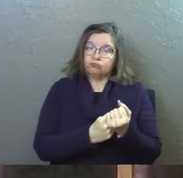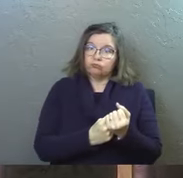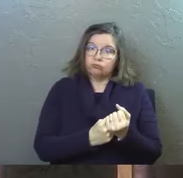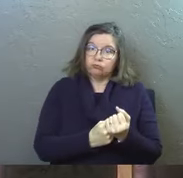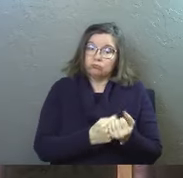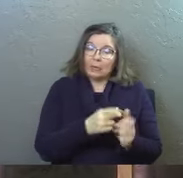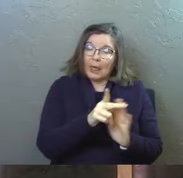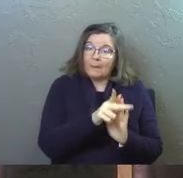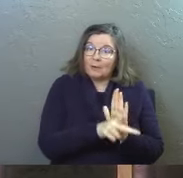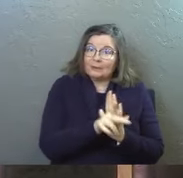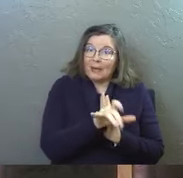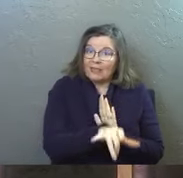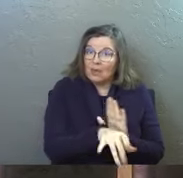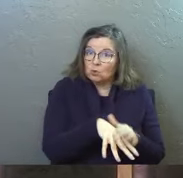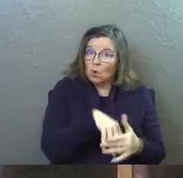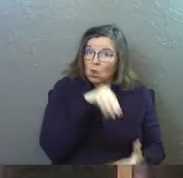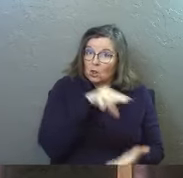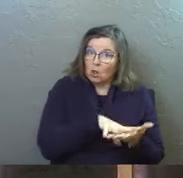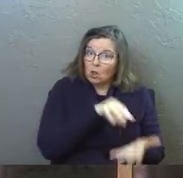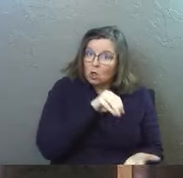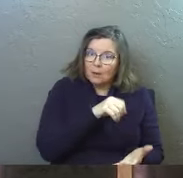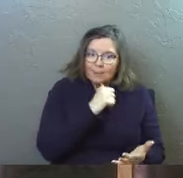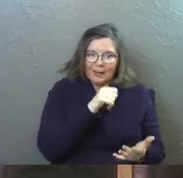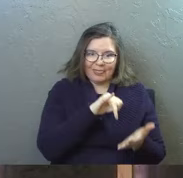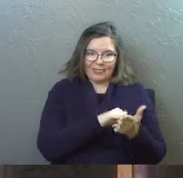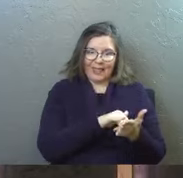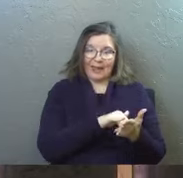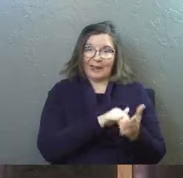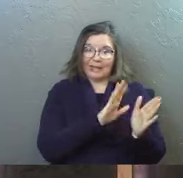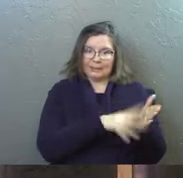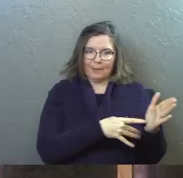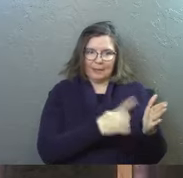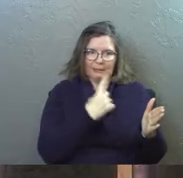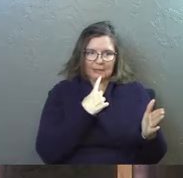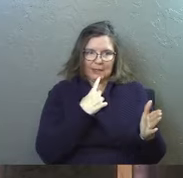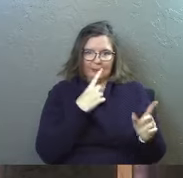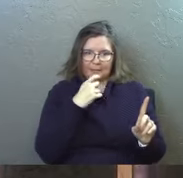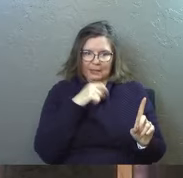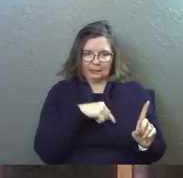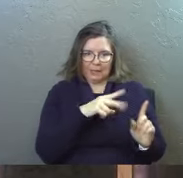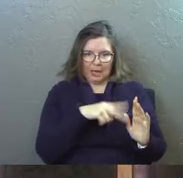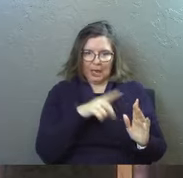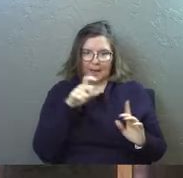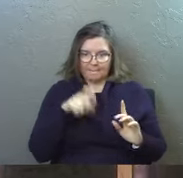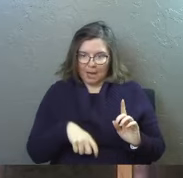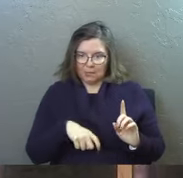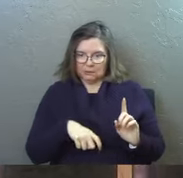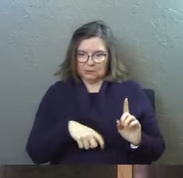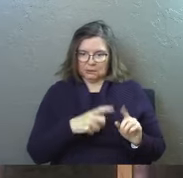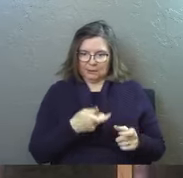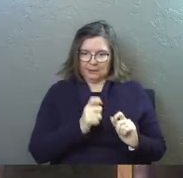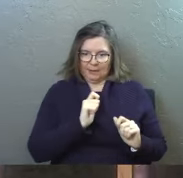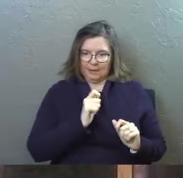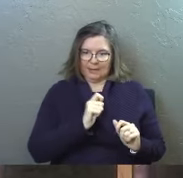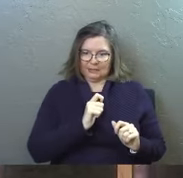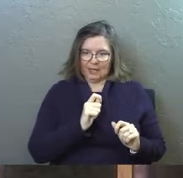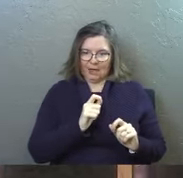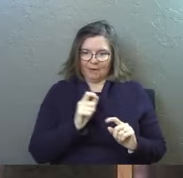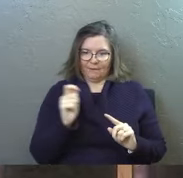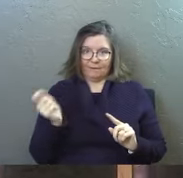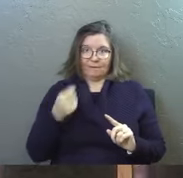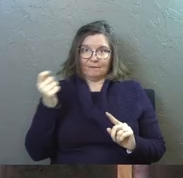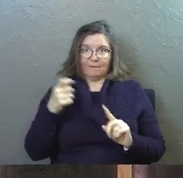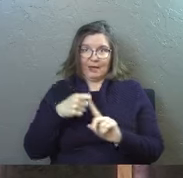yeah there might be a principle like that but you're not supposed to take that as a pattern and say therefore I must get myself a sling